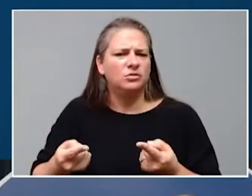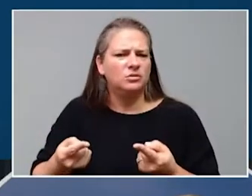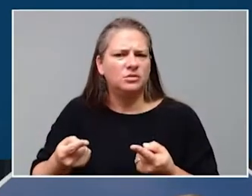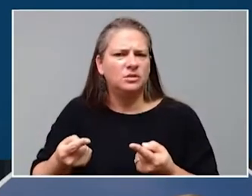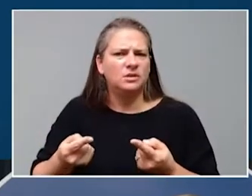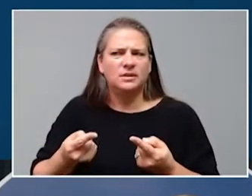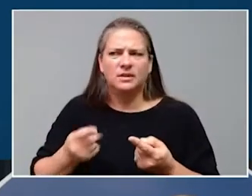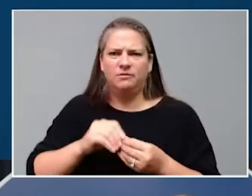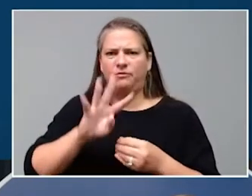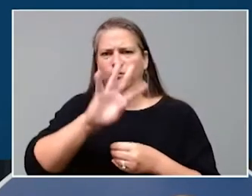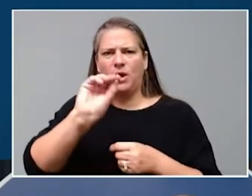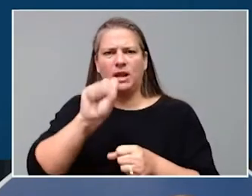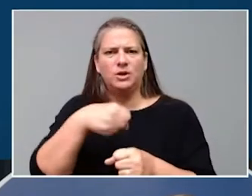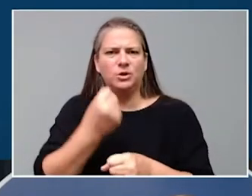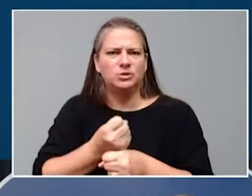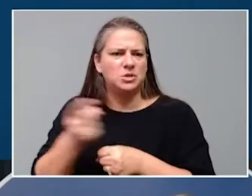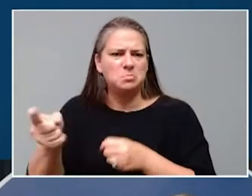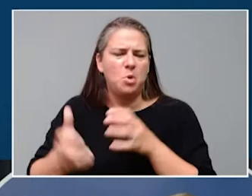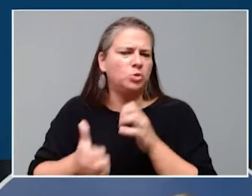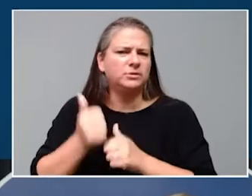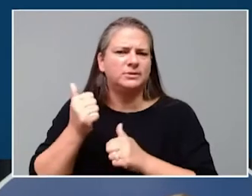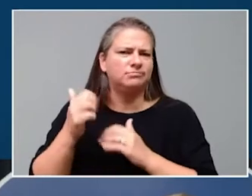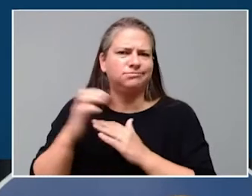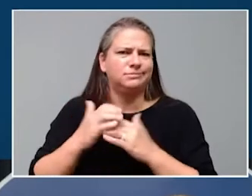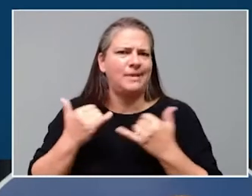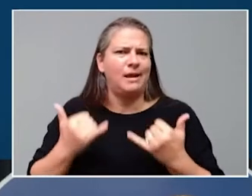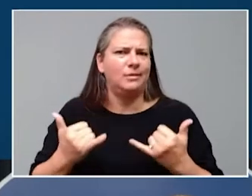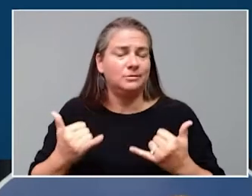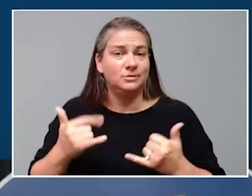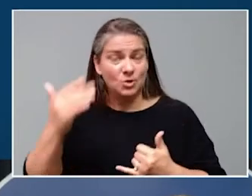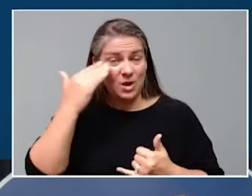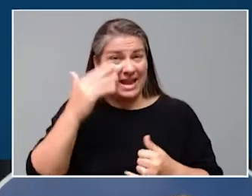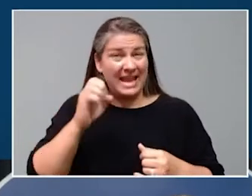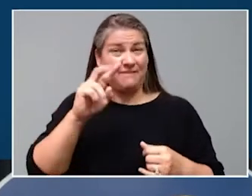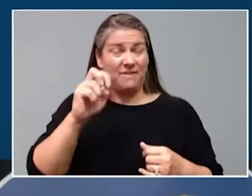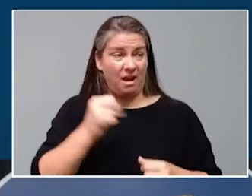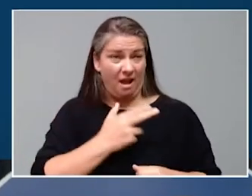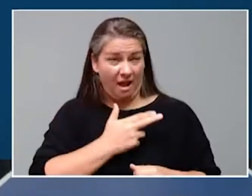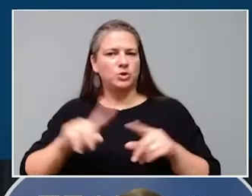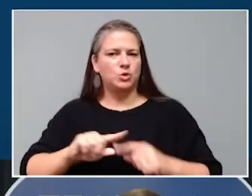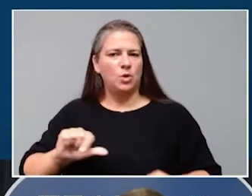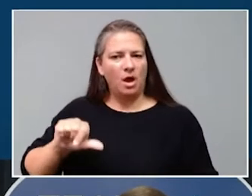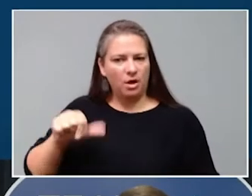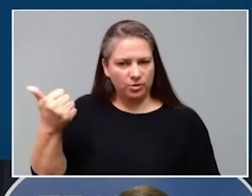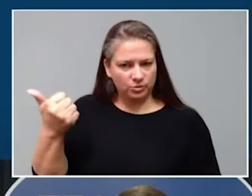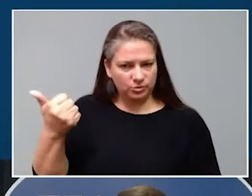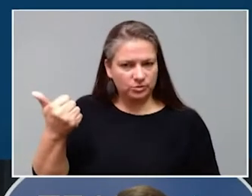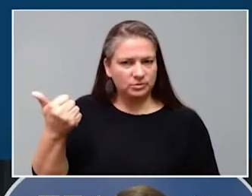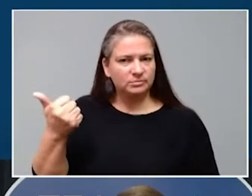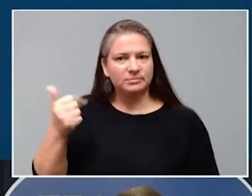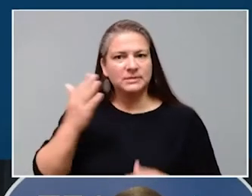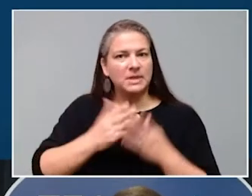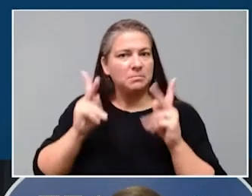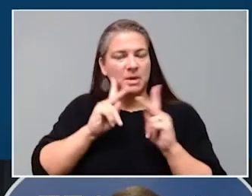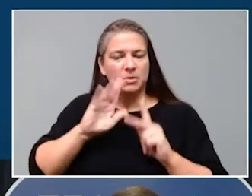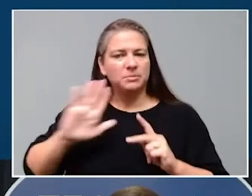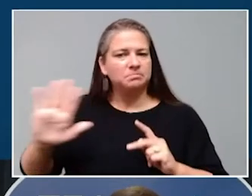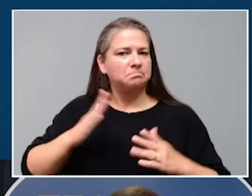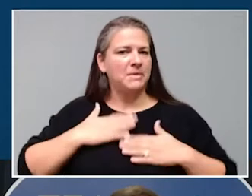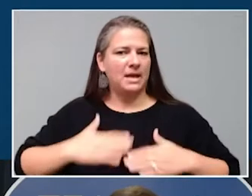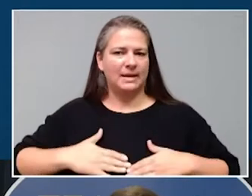day. And Governor Andy Beshear says the current surge is straining the state's health care system. And we cannot